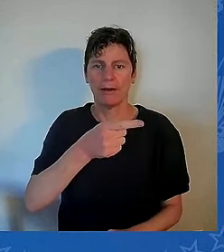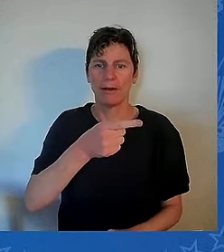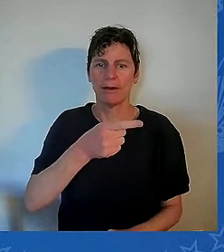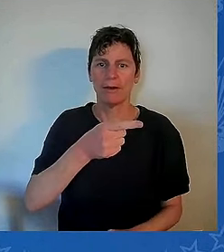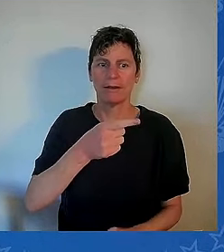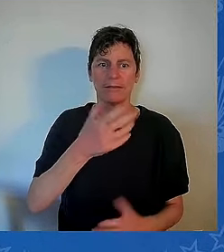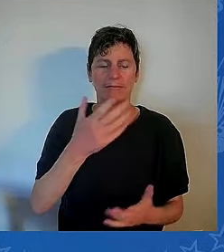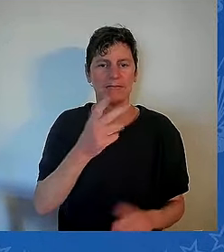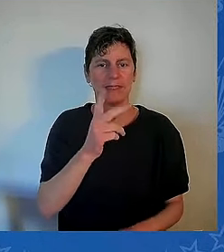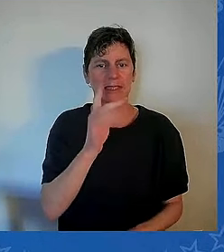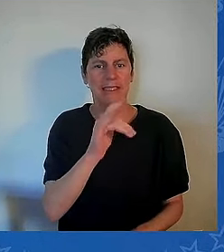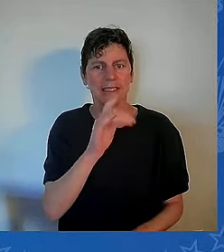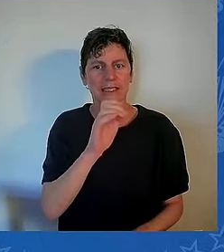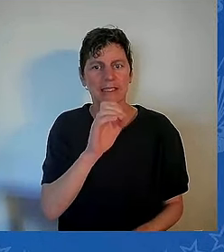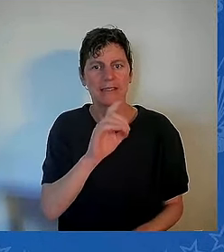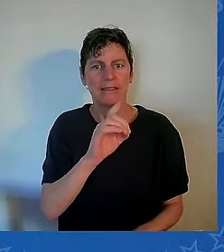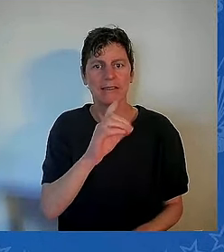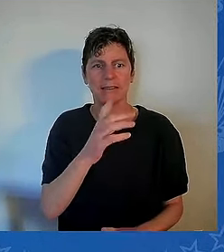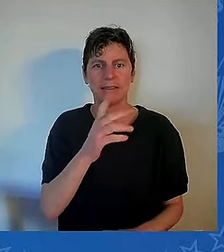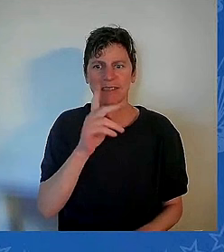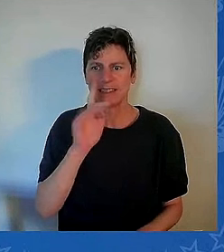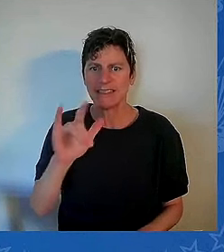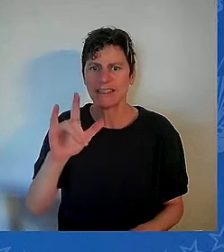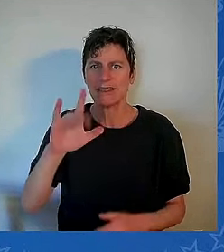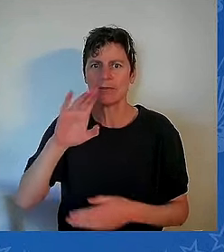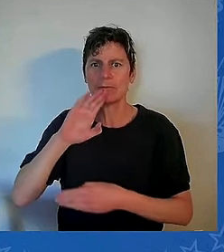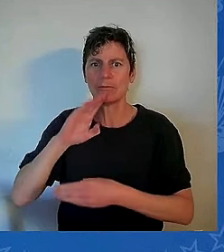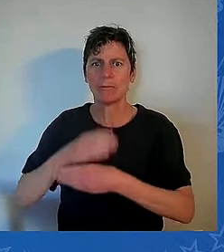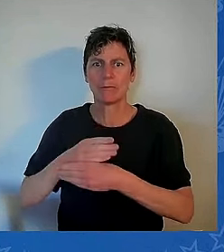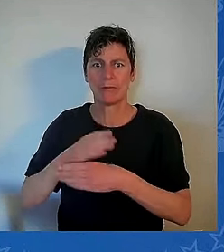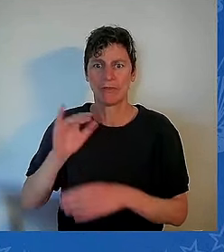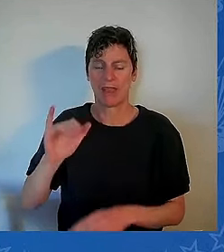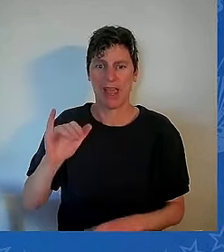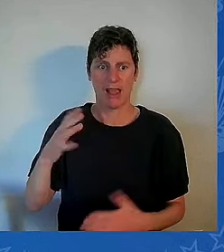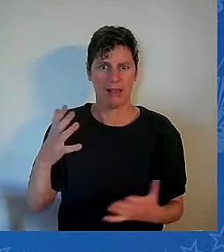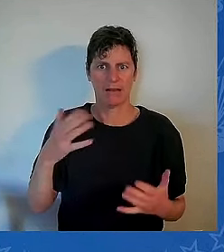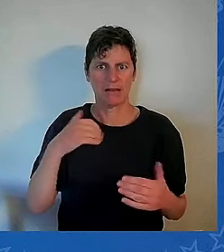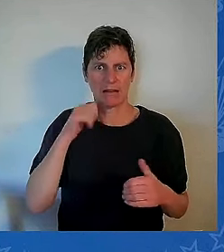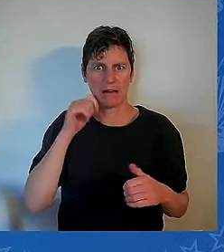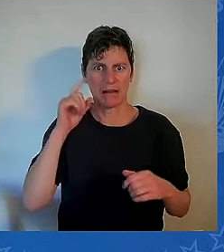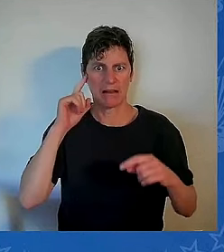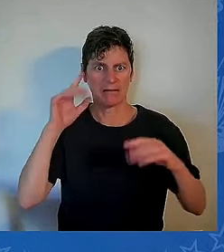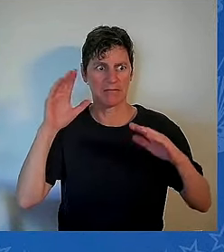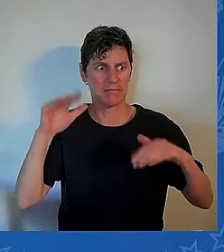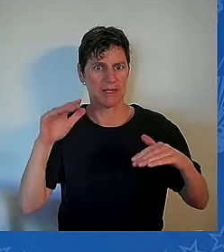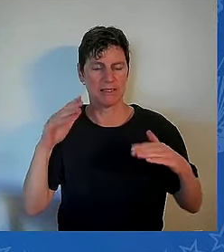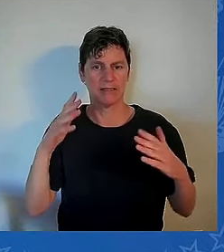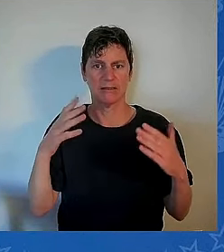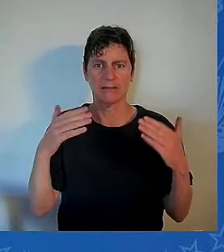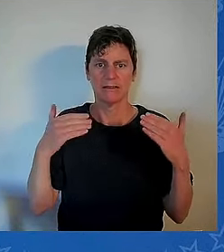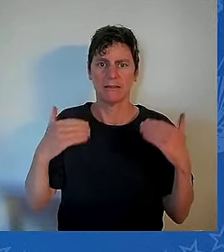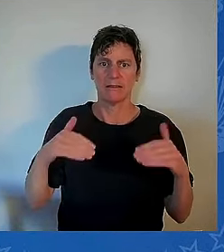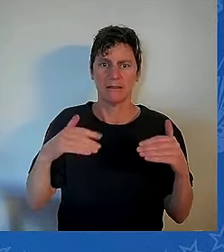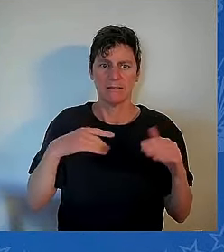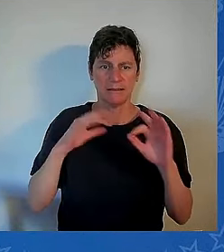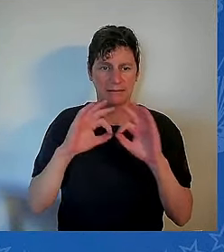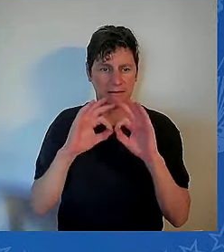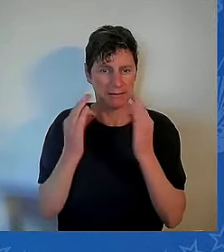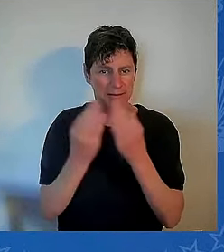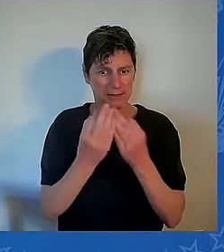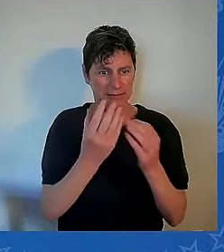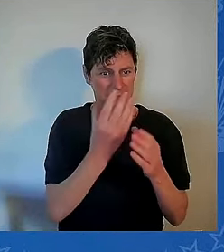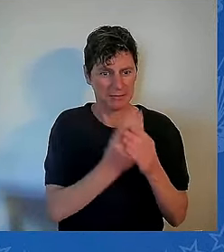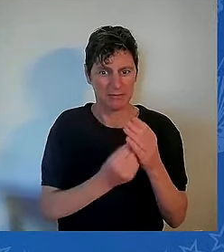When I lost my family, and she was there. Joe, mom was there.